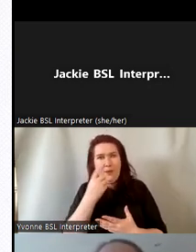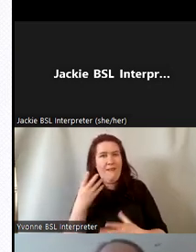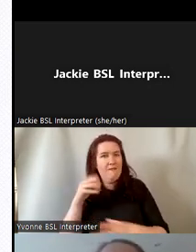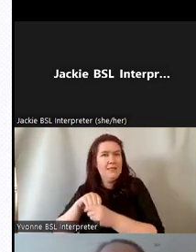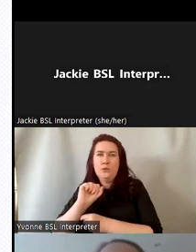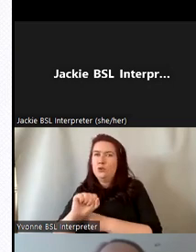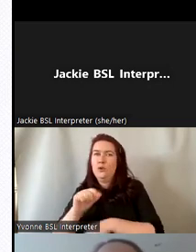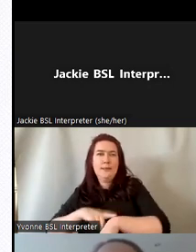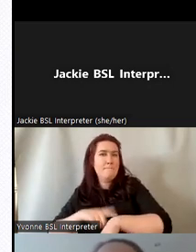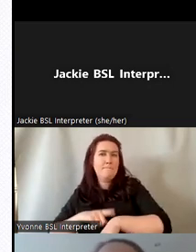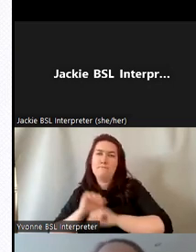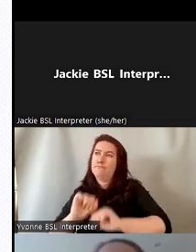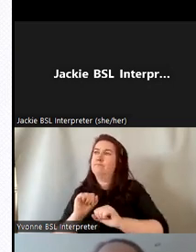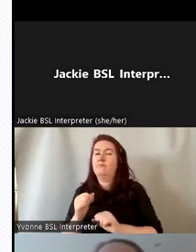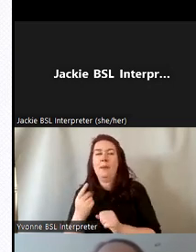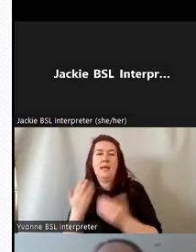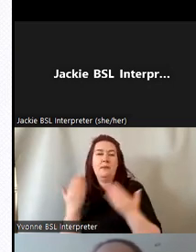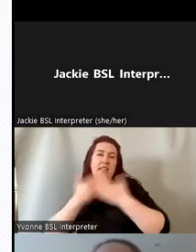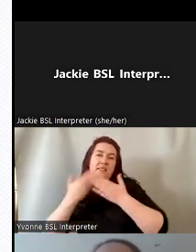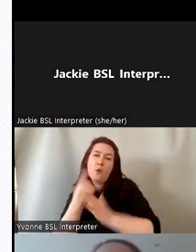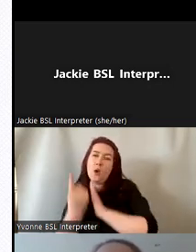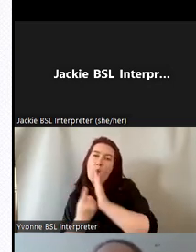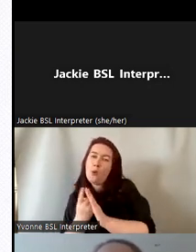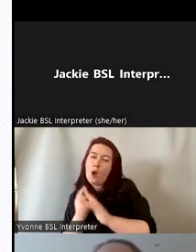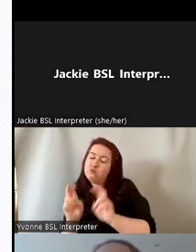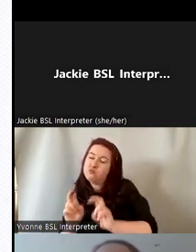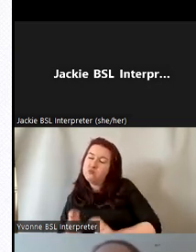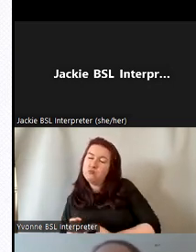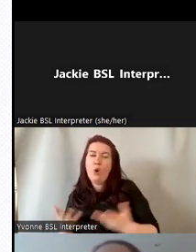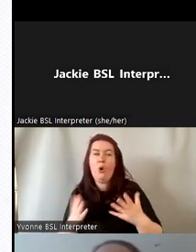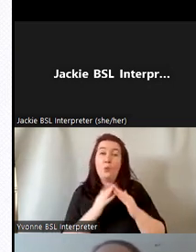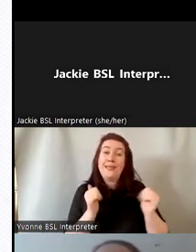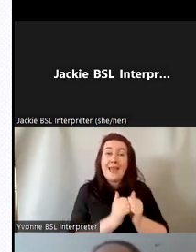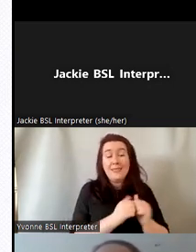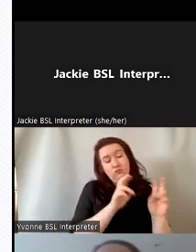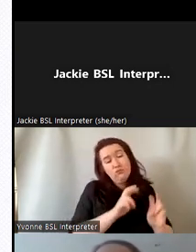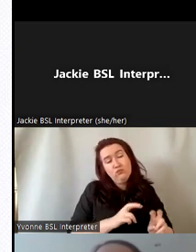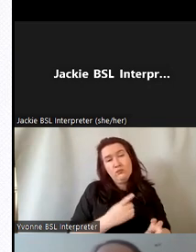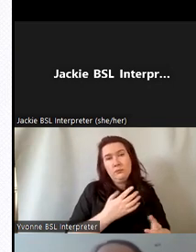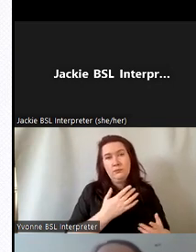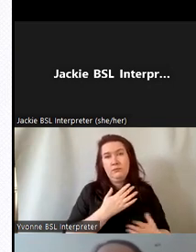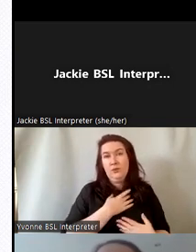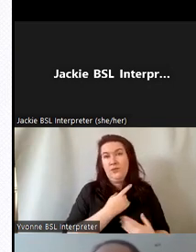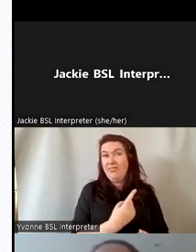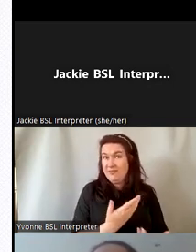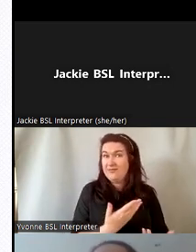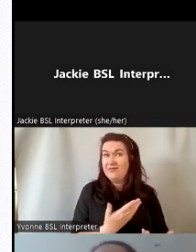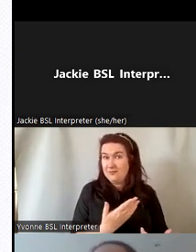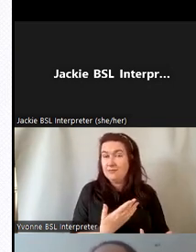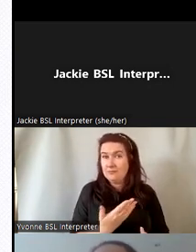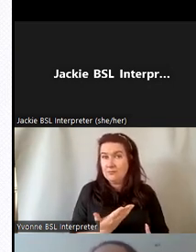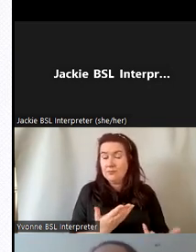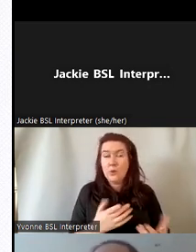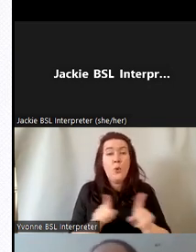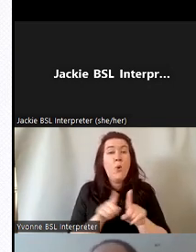can do it you know an hour in the evening or at the weekend and it can also be um done where